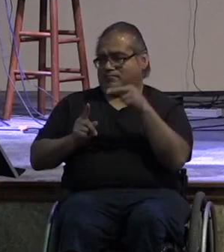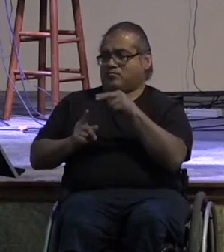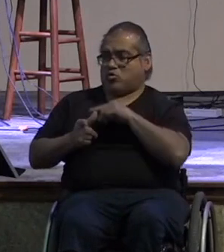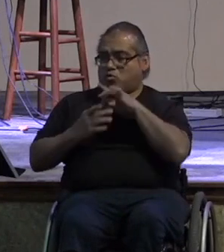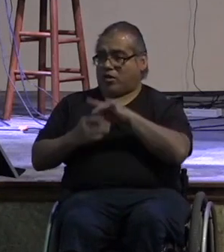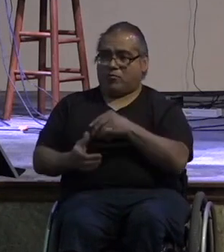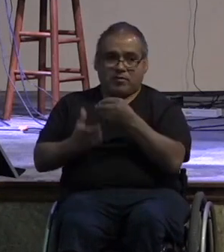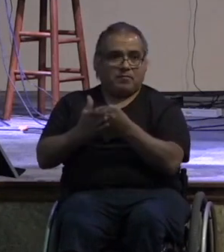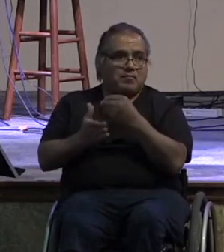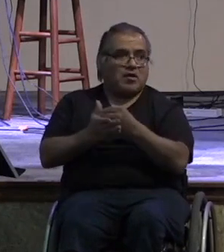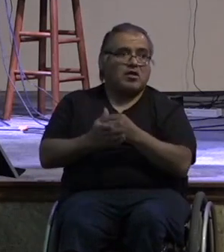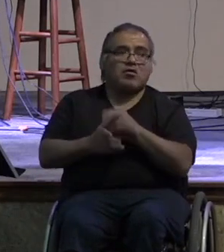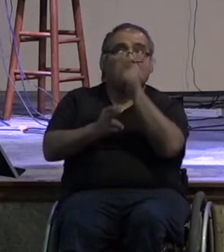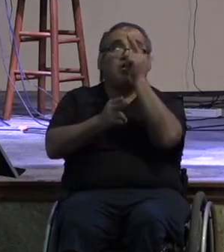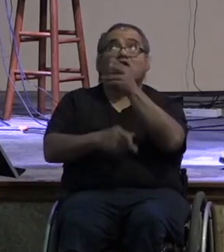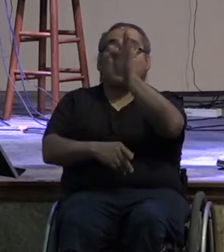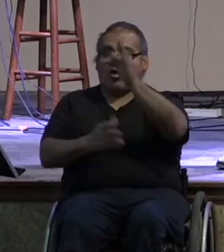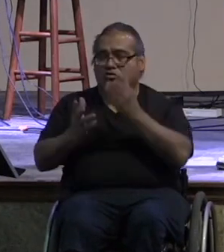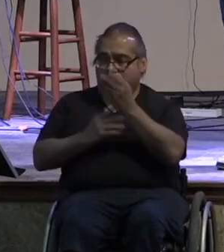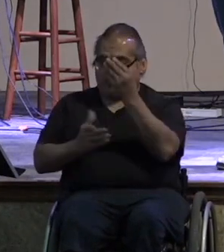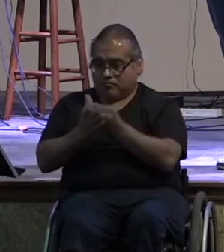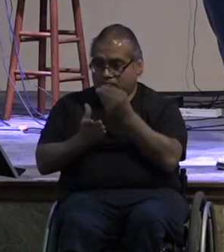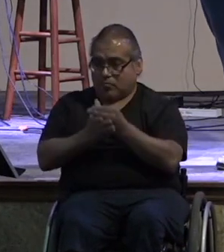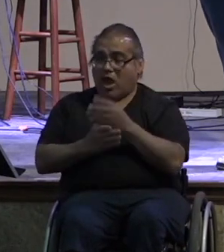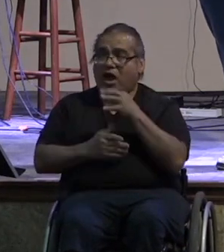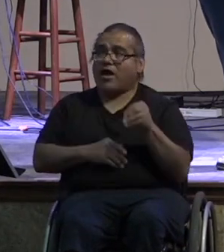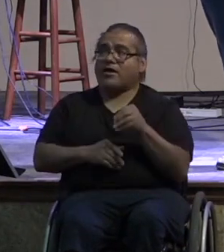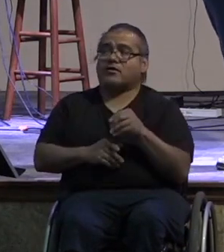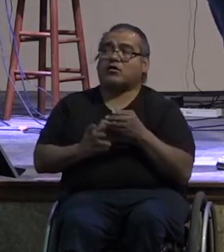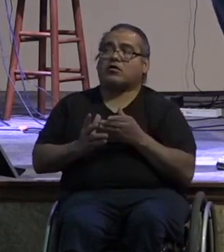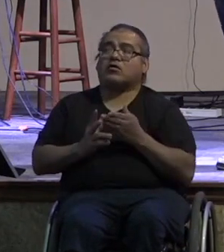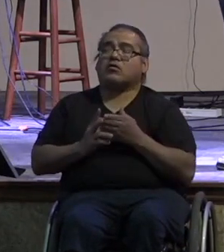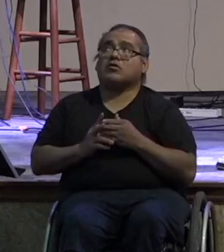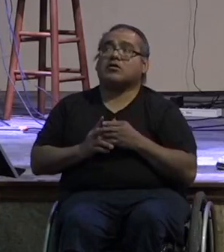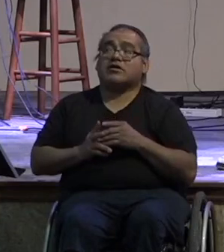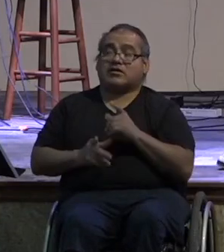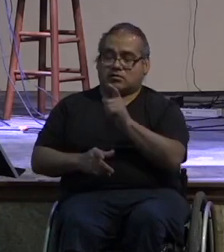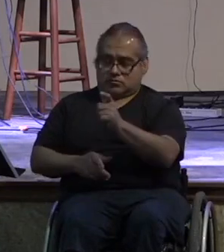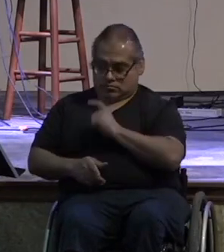honor god with our wealth we partner with him in his kingdom work and he gets glorified in that right